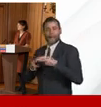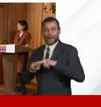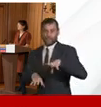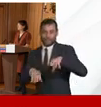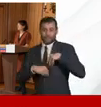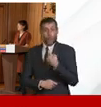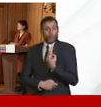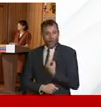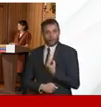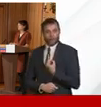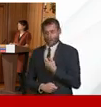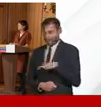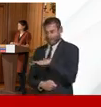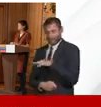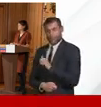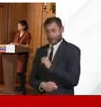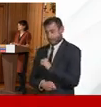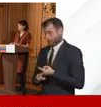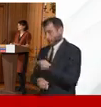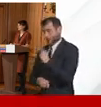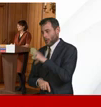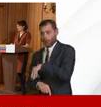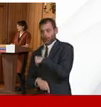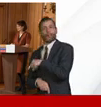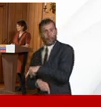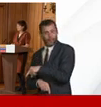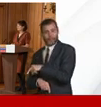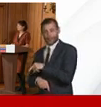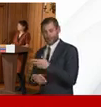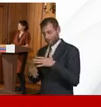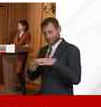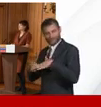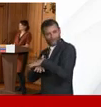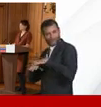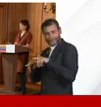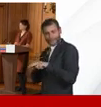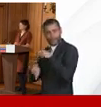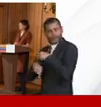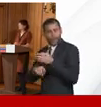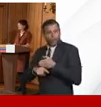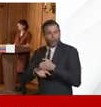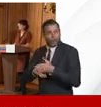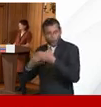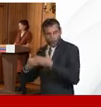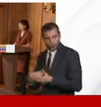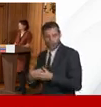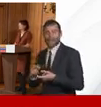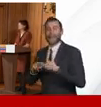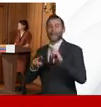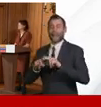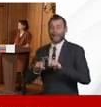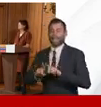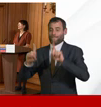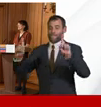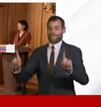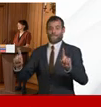family to get that unless they are applying very very stringent precautions so if your two individuals two halves of